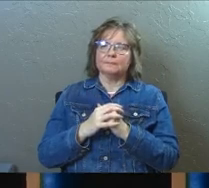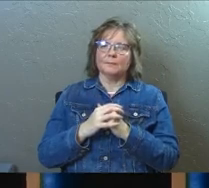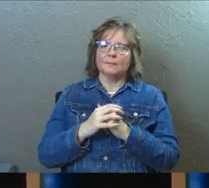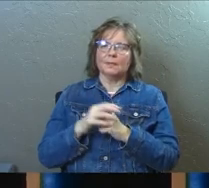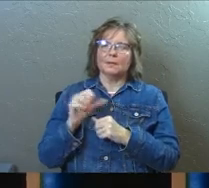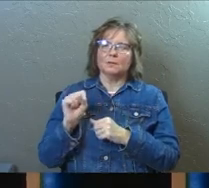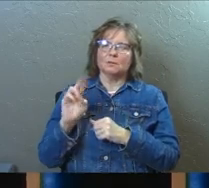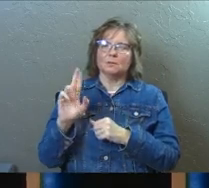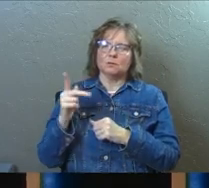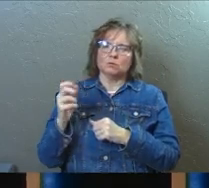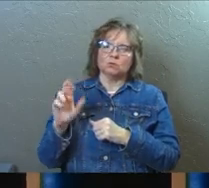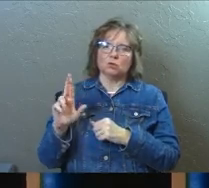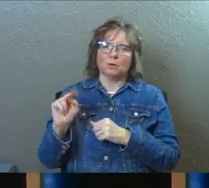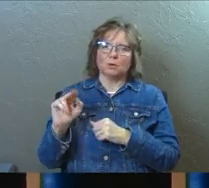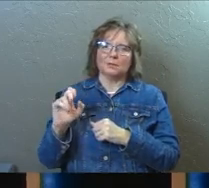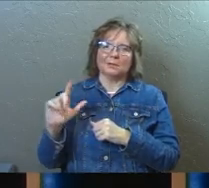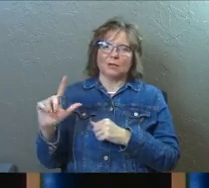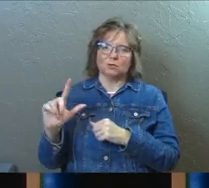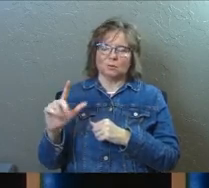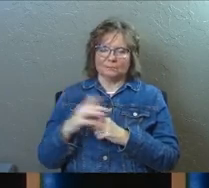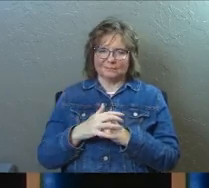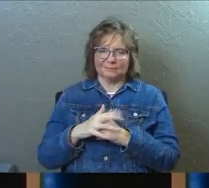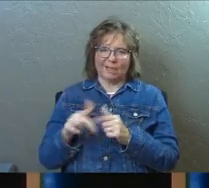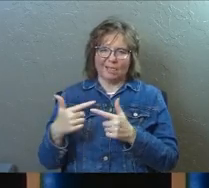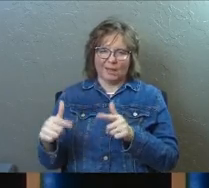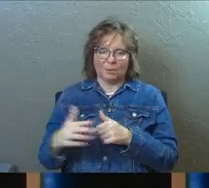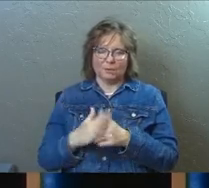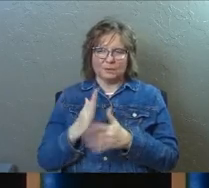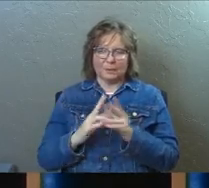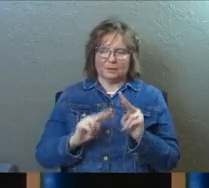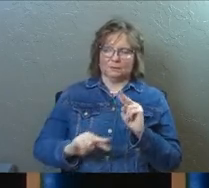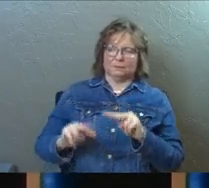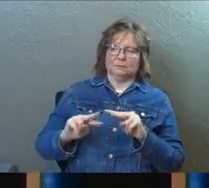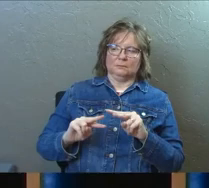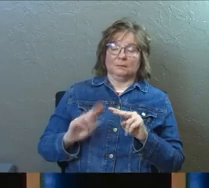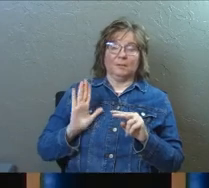For some of you, you weren't freaked out in the message yet and now you are.